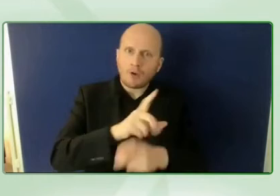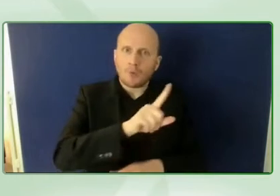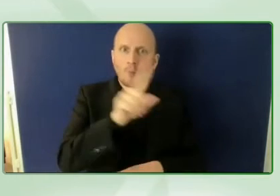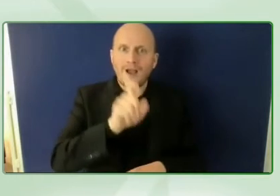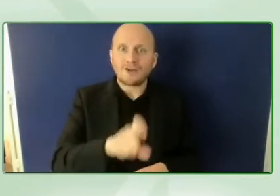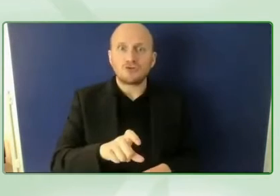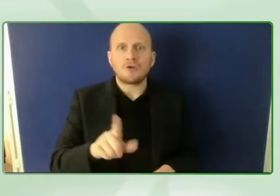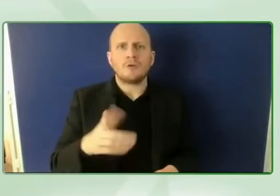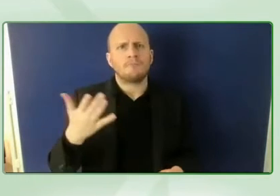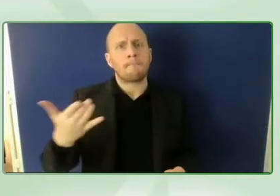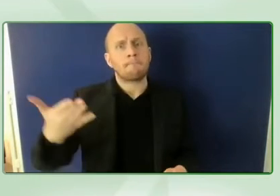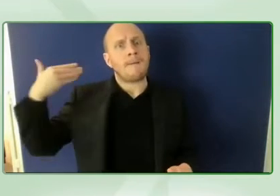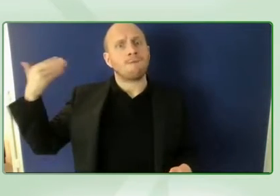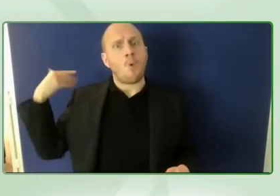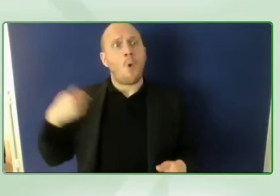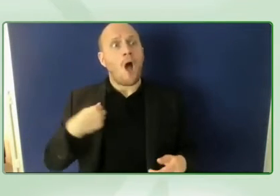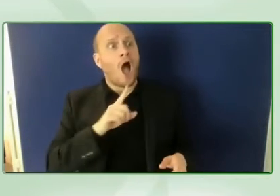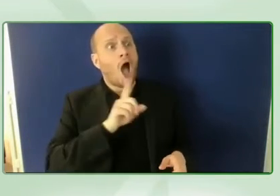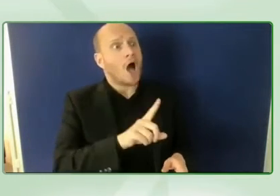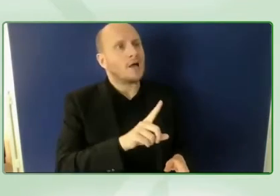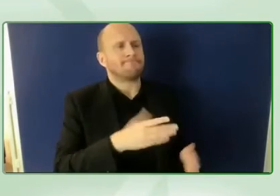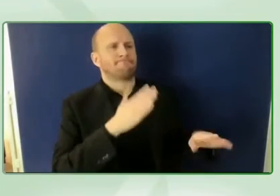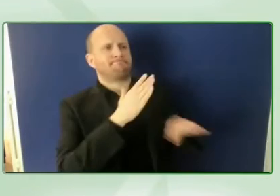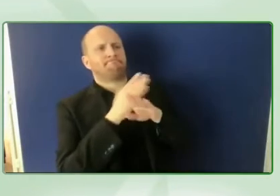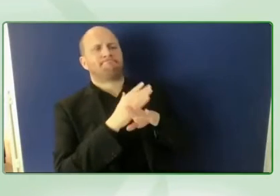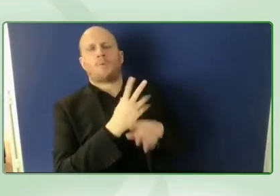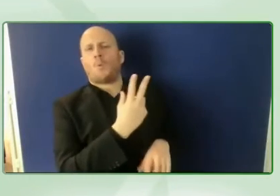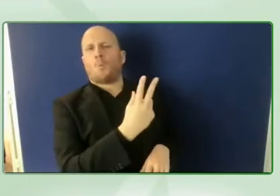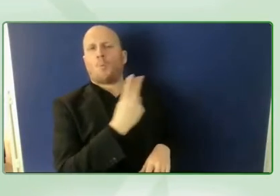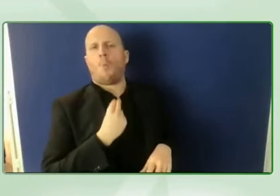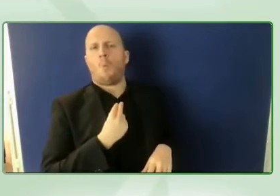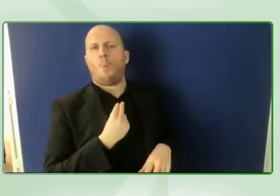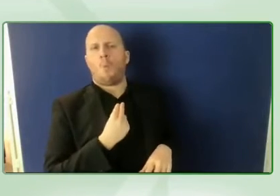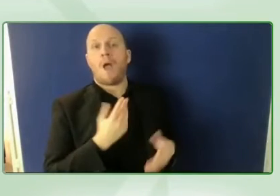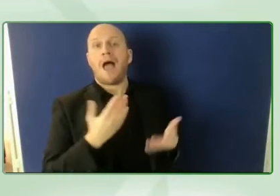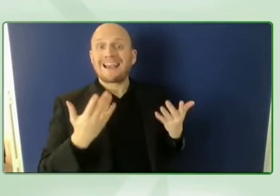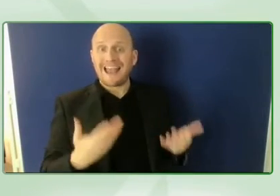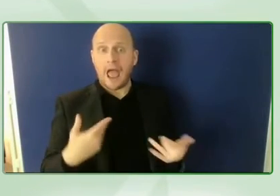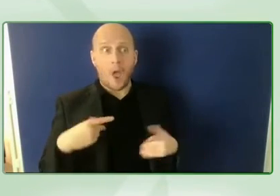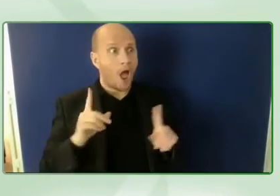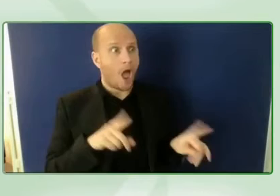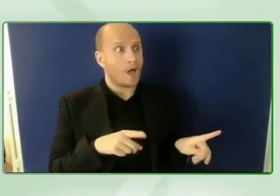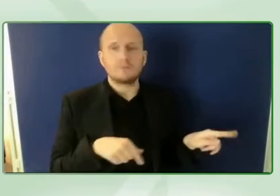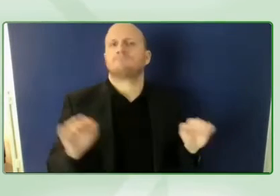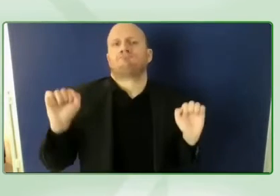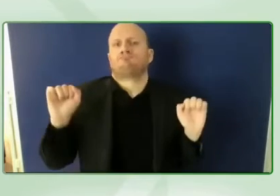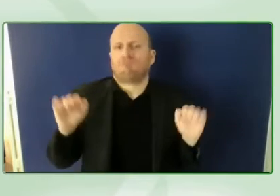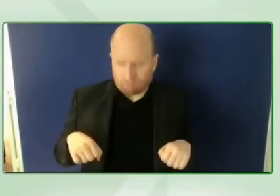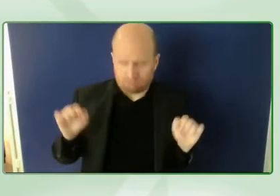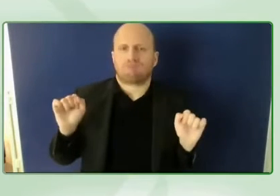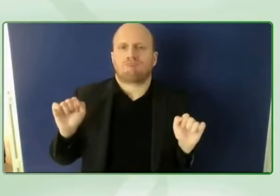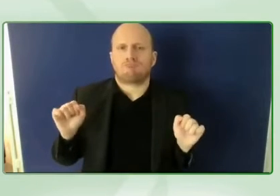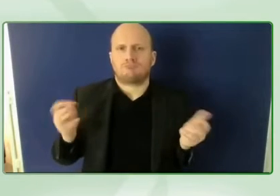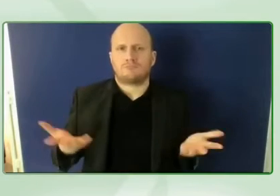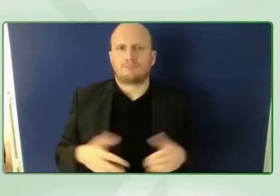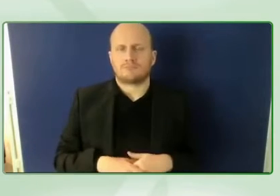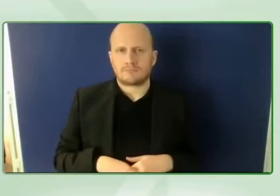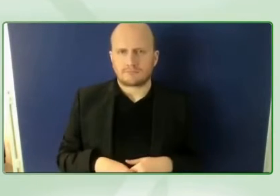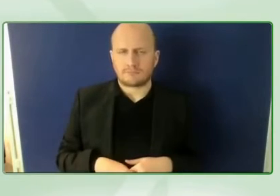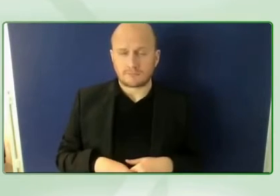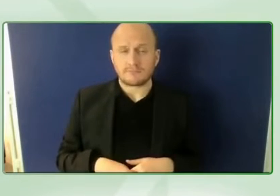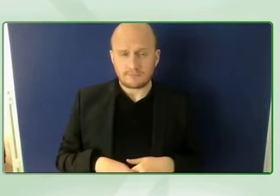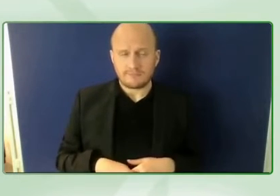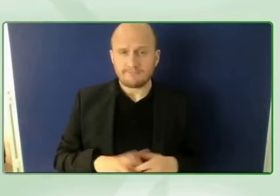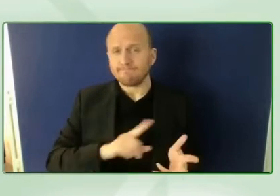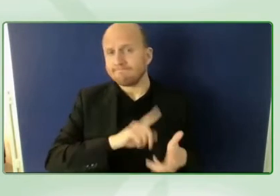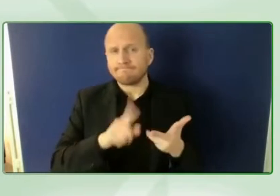that's the first key key learning i think from our side the other thing was i think another thing we look at is the planning